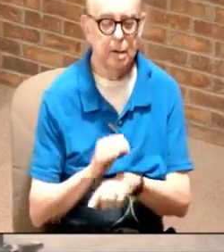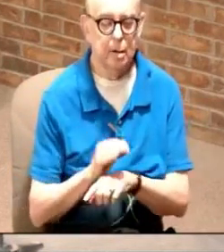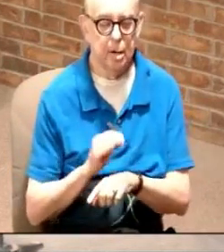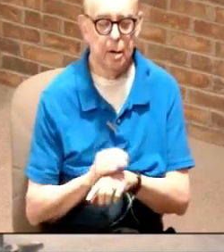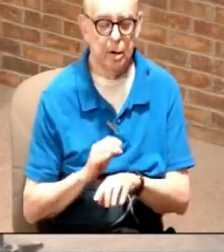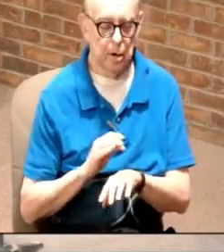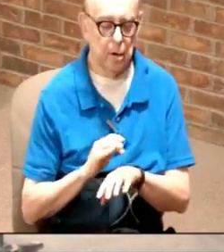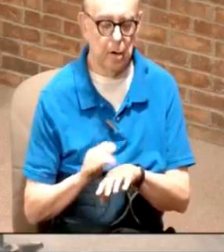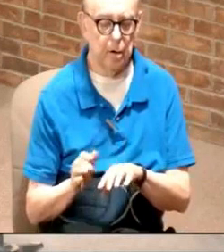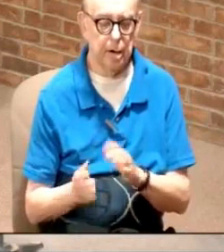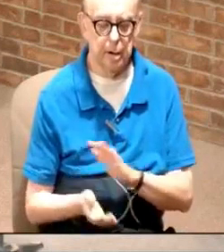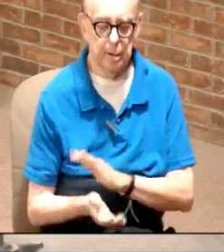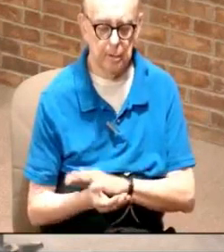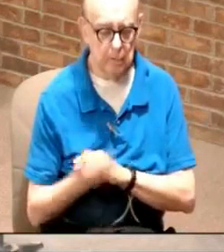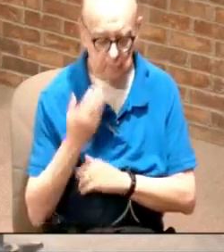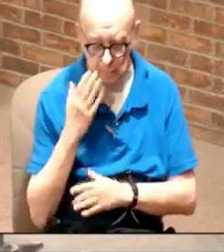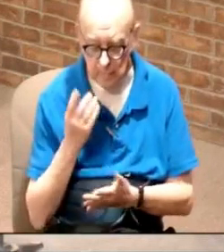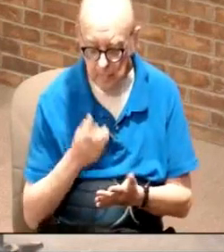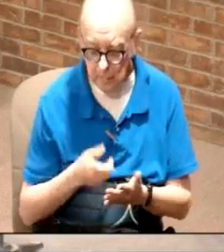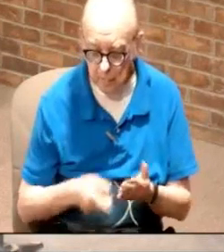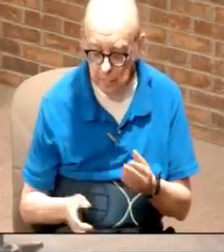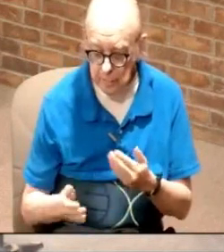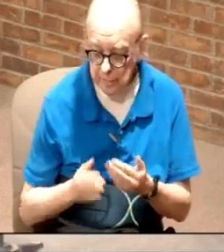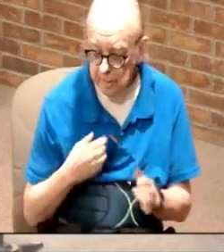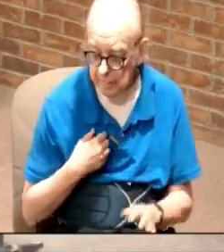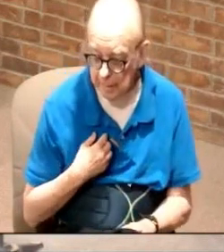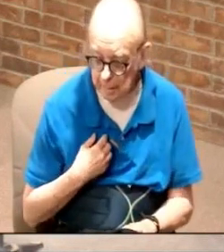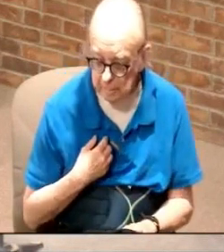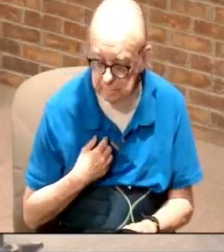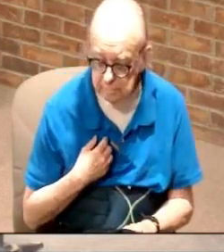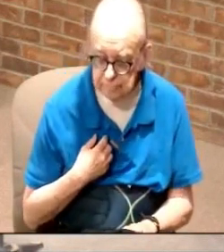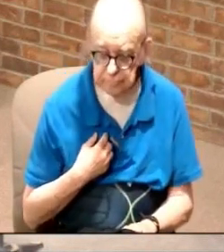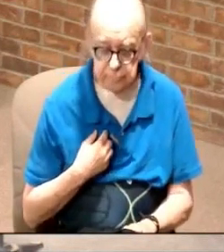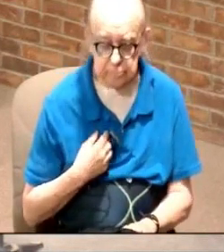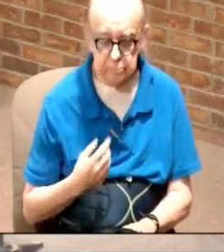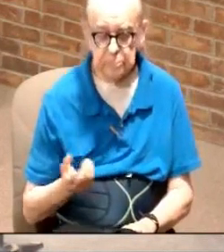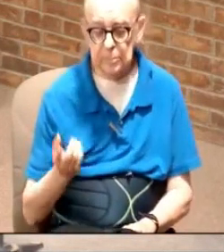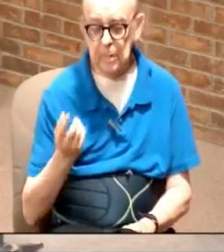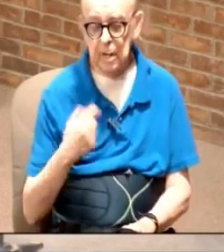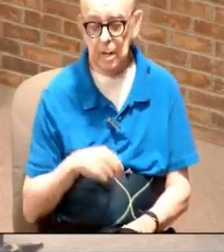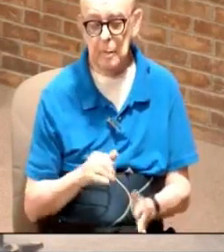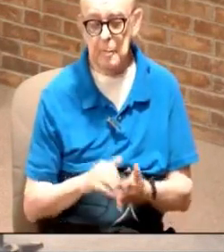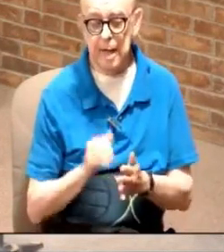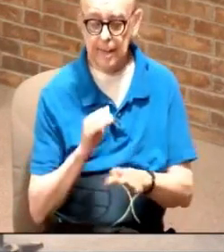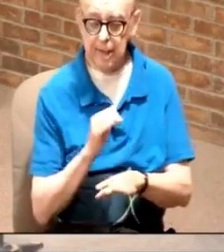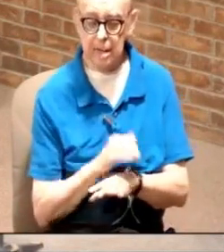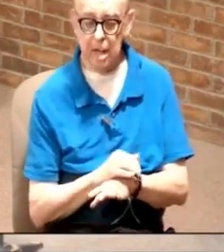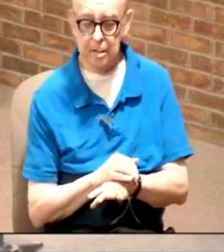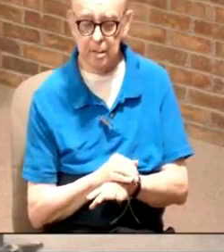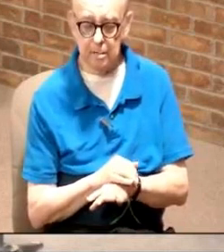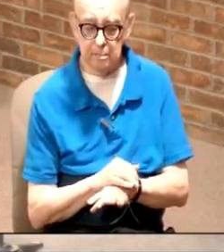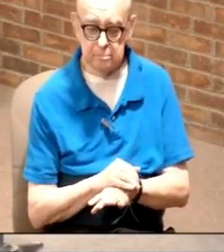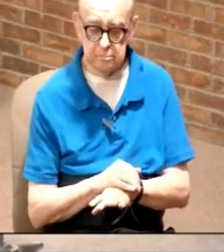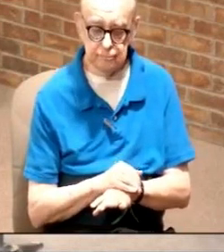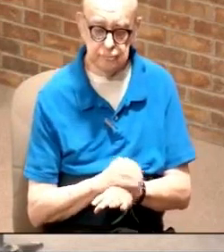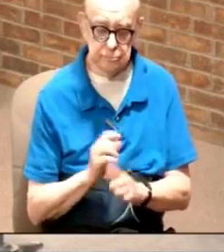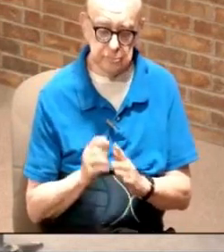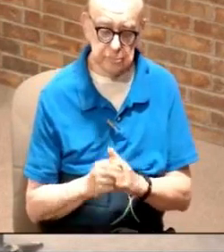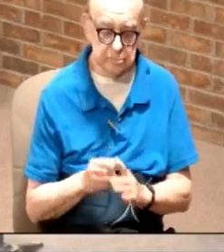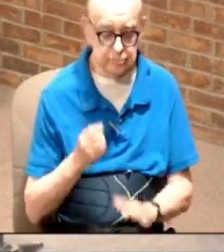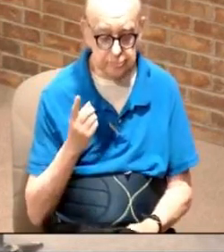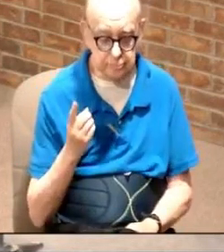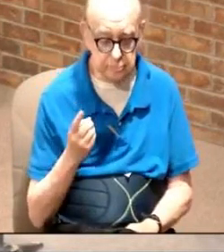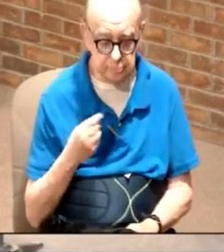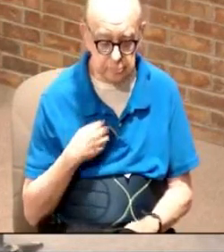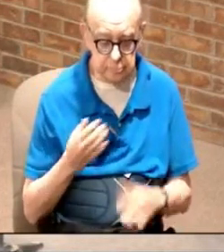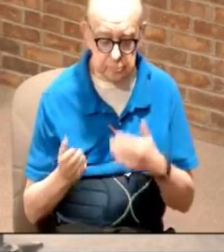early in the morning, so I didn't know what was around me. But coming back that night, I started realizing